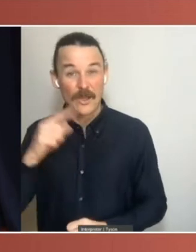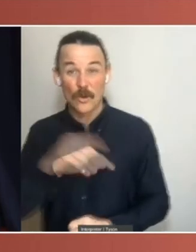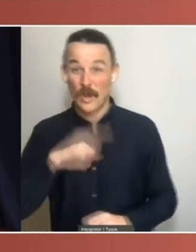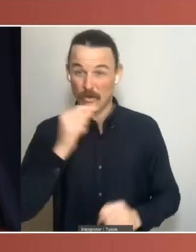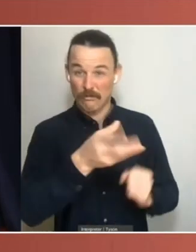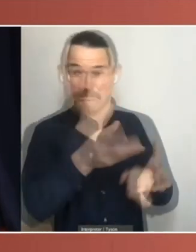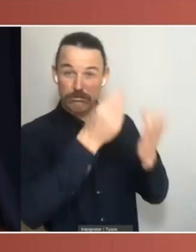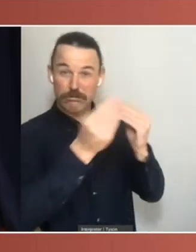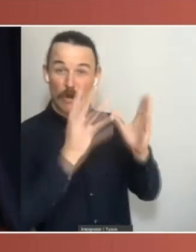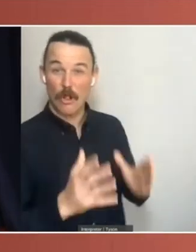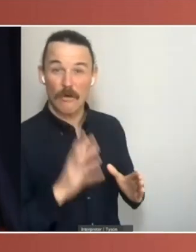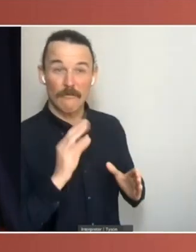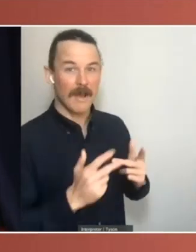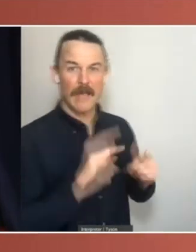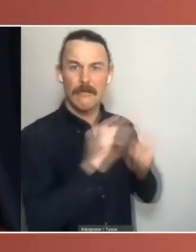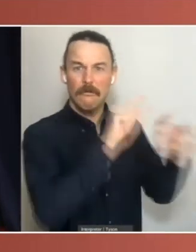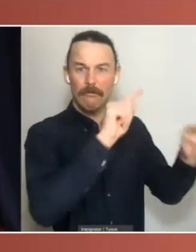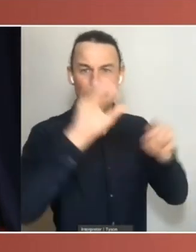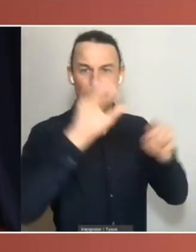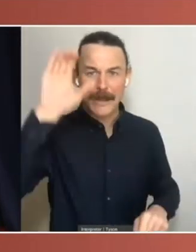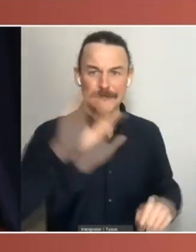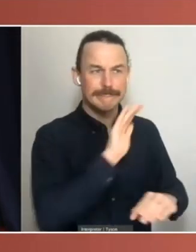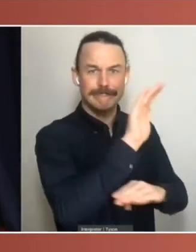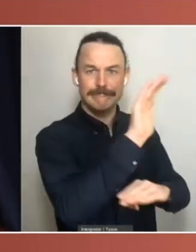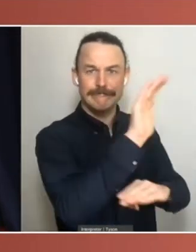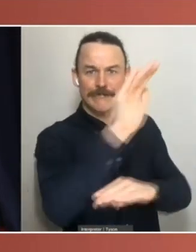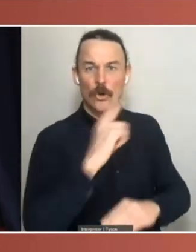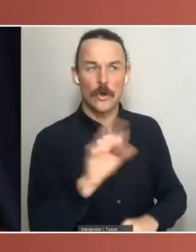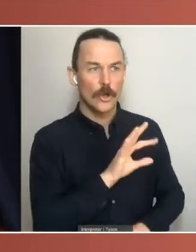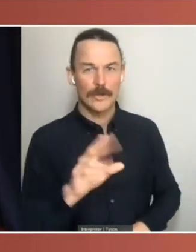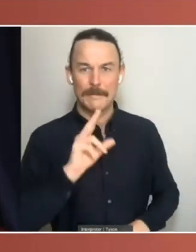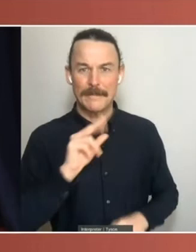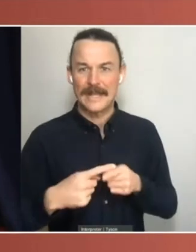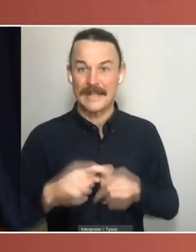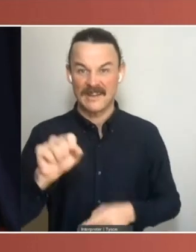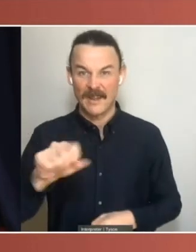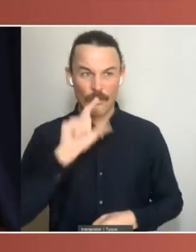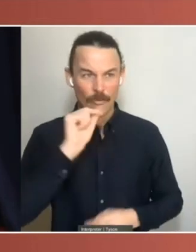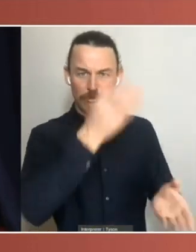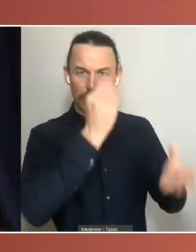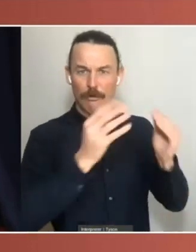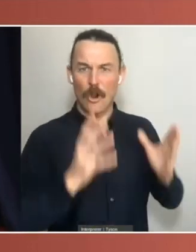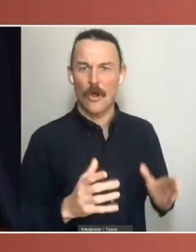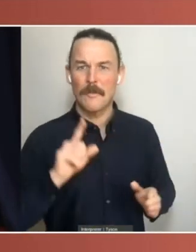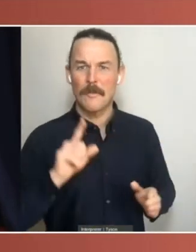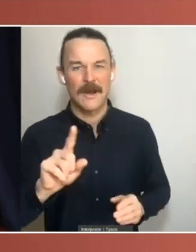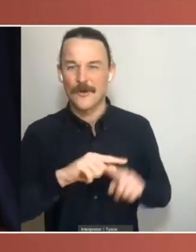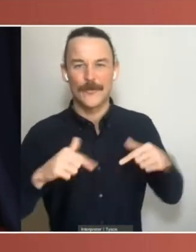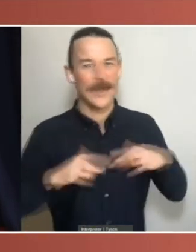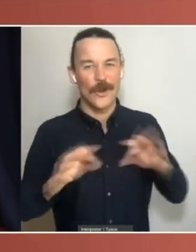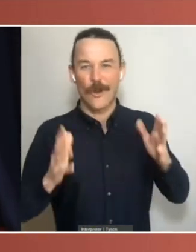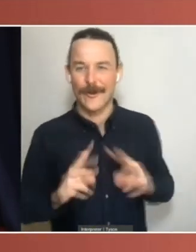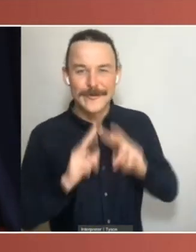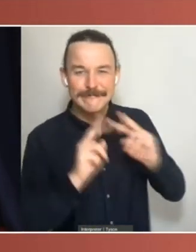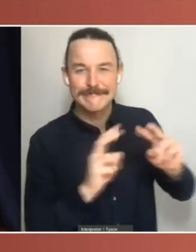countries non-English speaking as well, but we haven't done much in that space already. I think Germany's upper house is a kind of